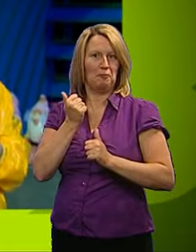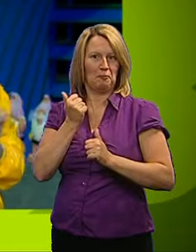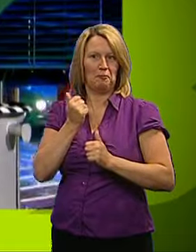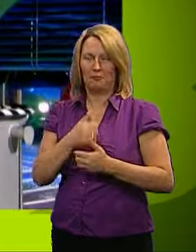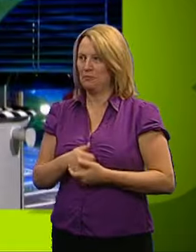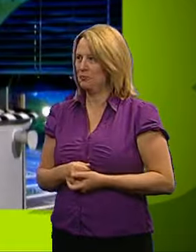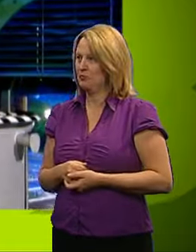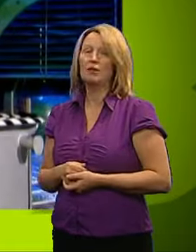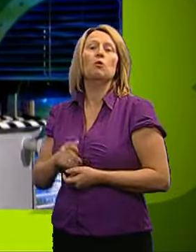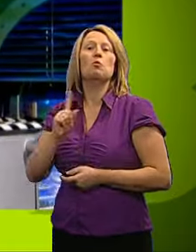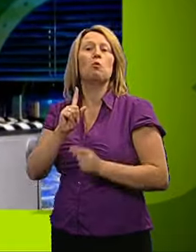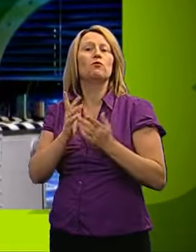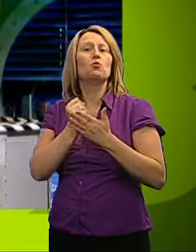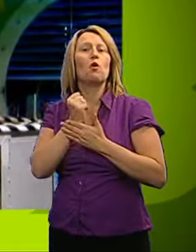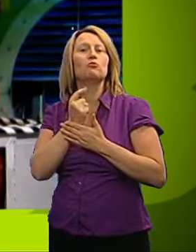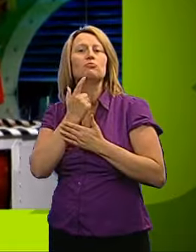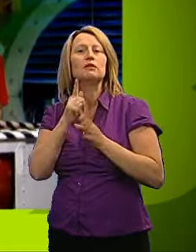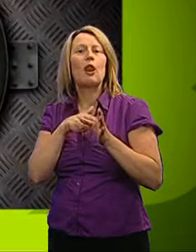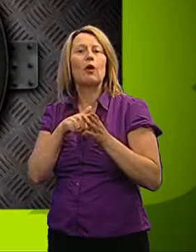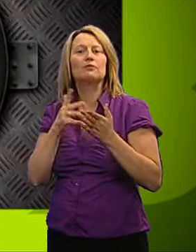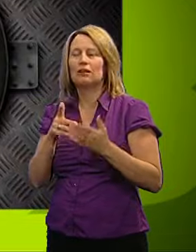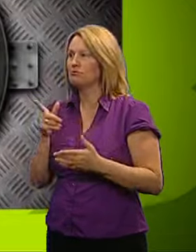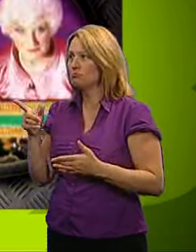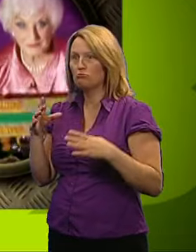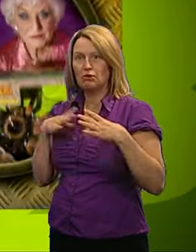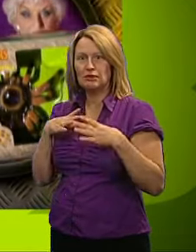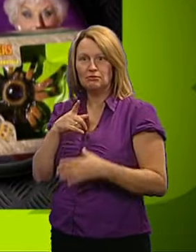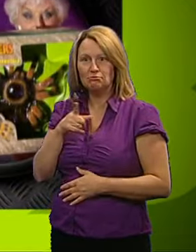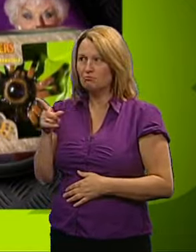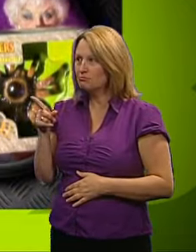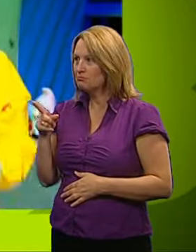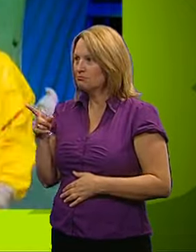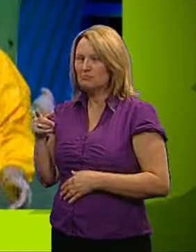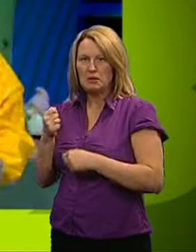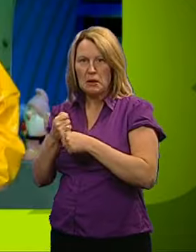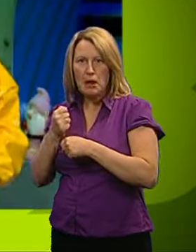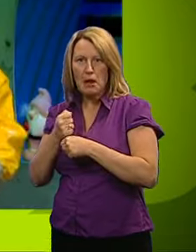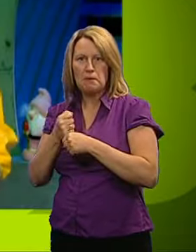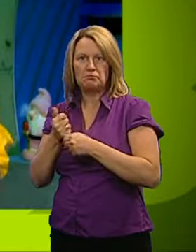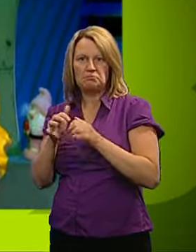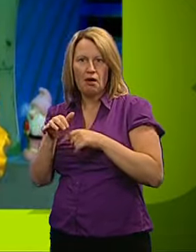Well, and yellows, right, let's see what you've won. Are ready, Ninja? A radio-controlled spider.